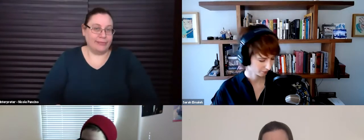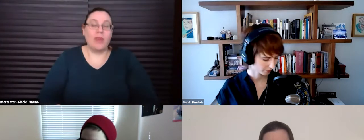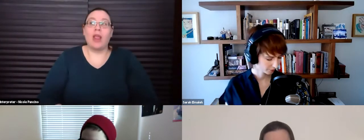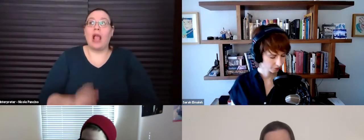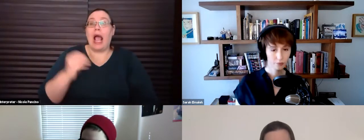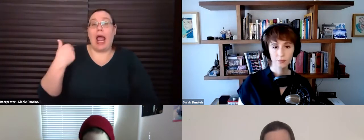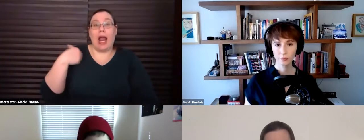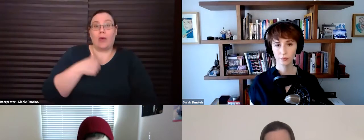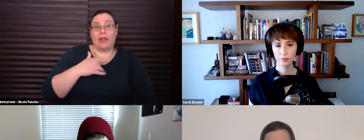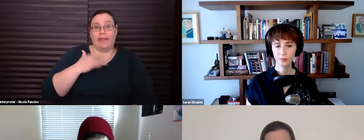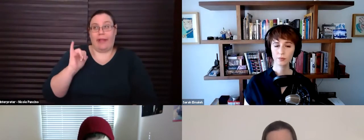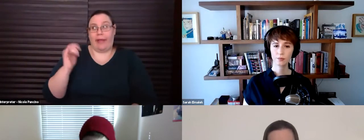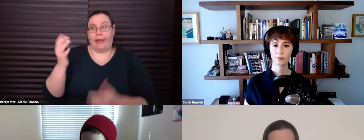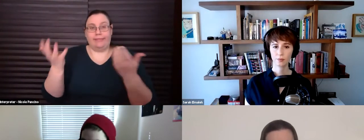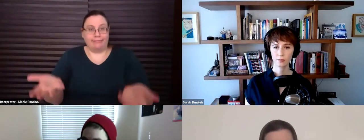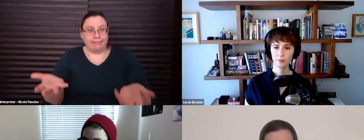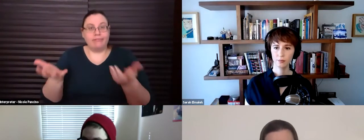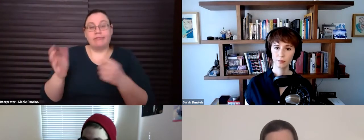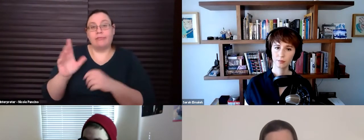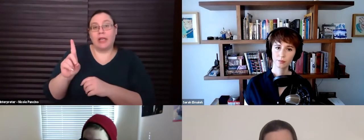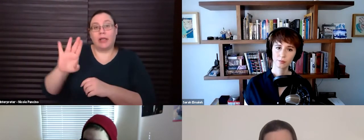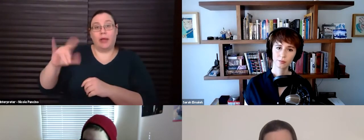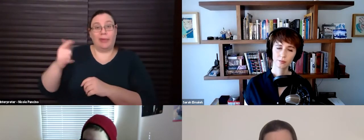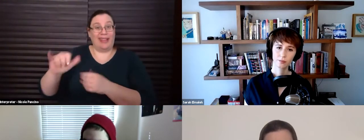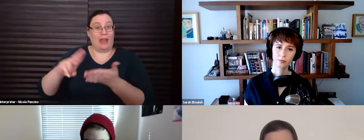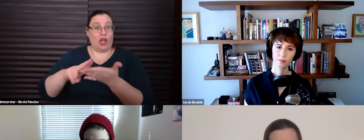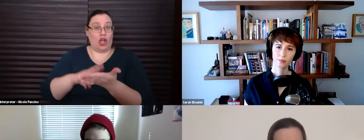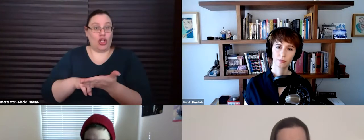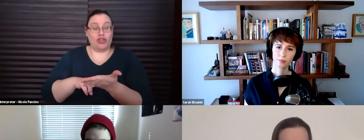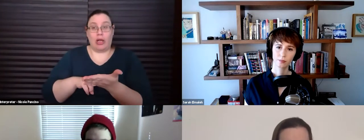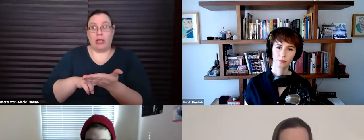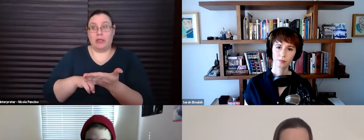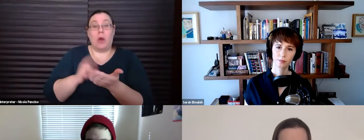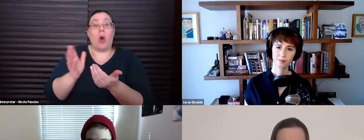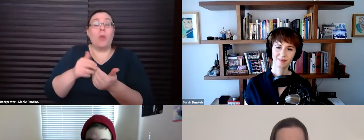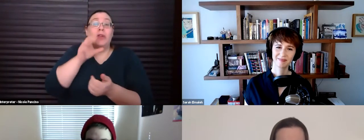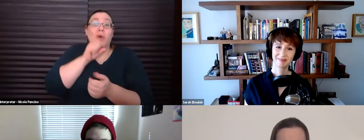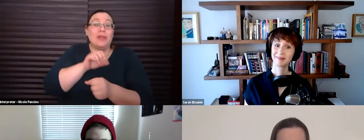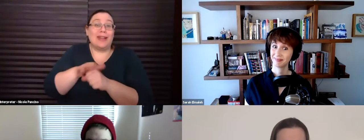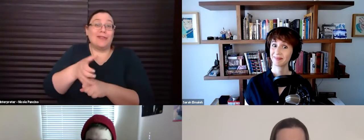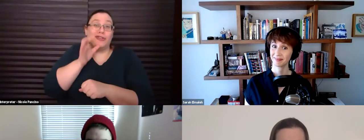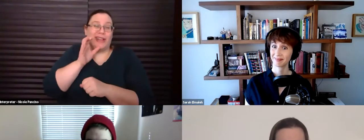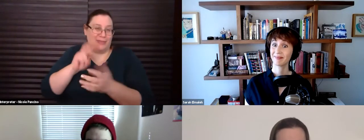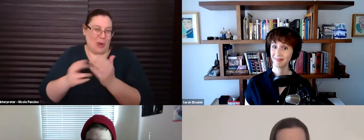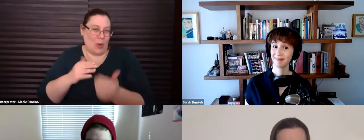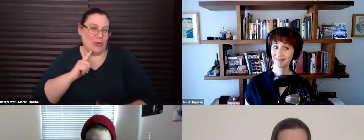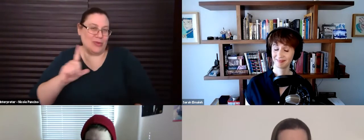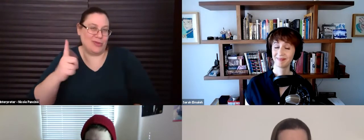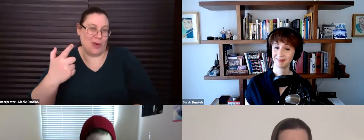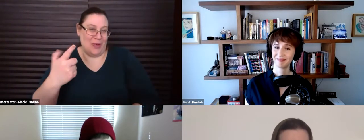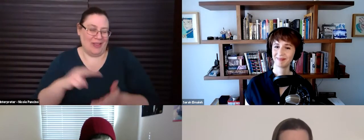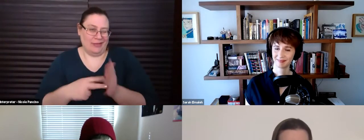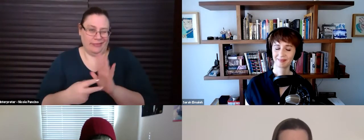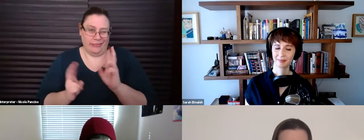like, Hey, listen, the, uh, the dubbing contract is nearly old enough to drink. So it, it needs to get